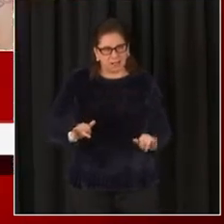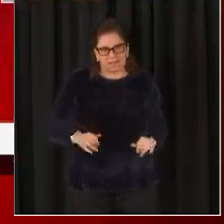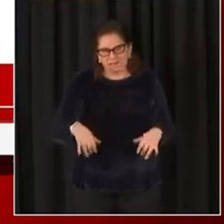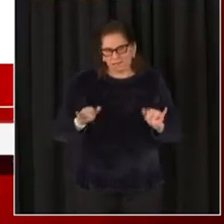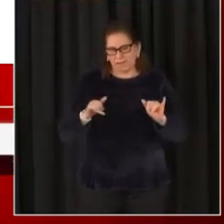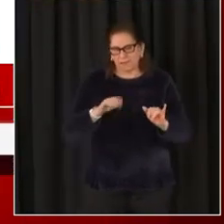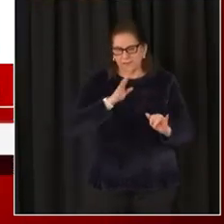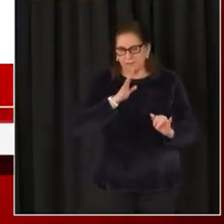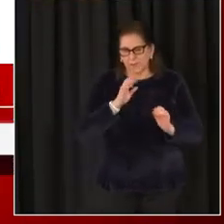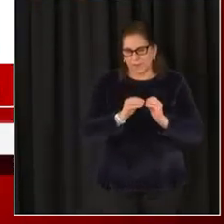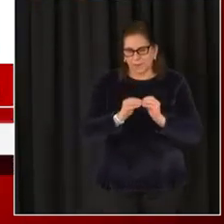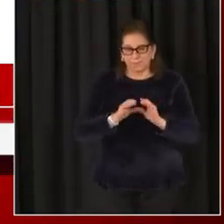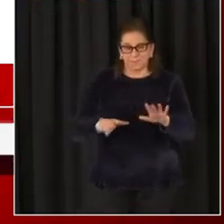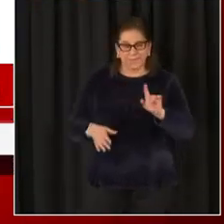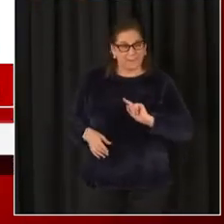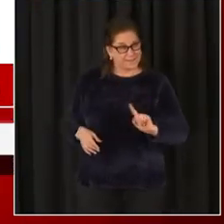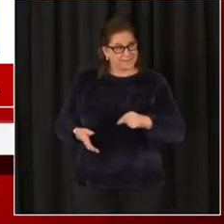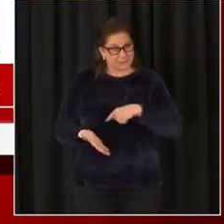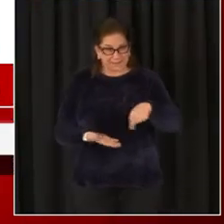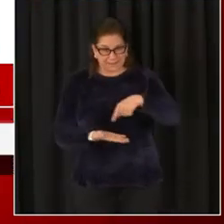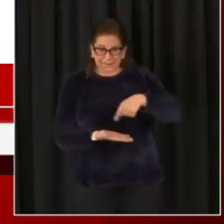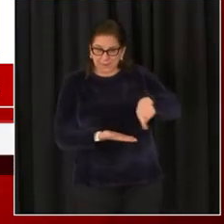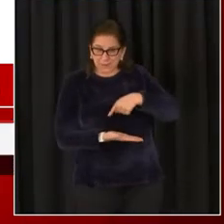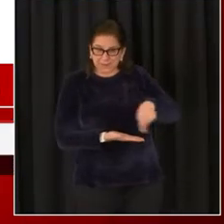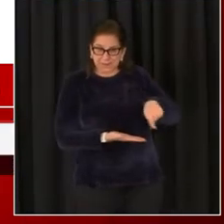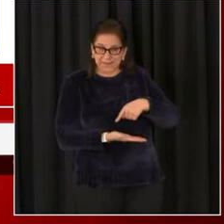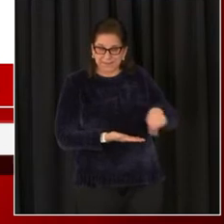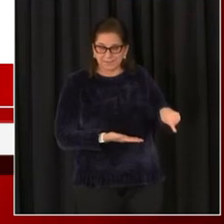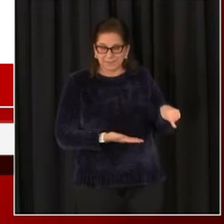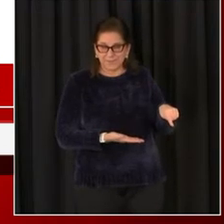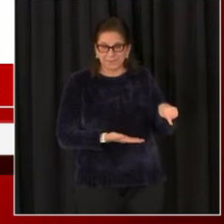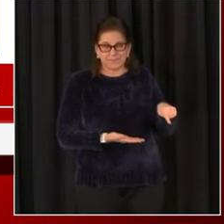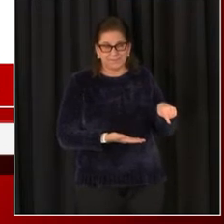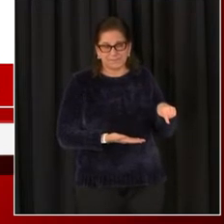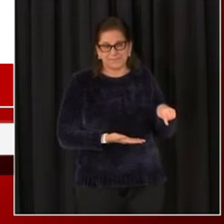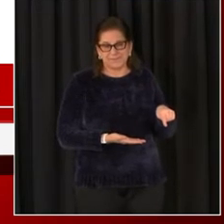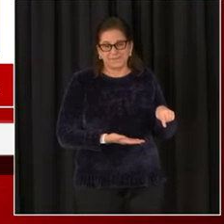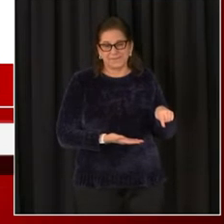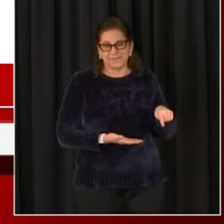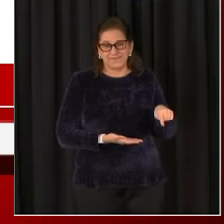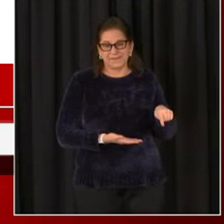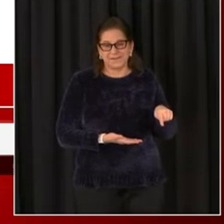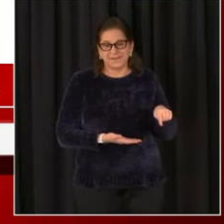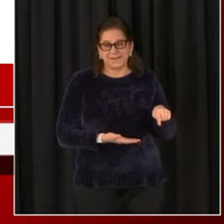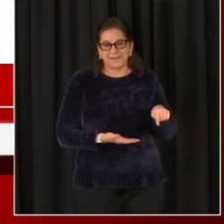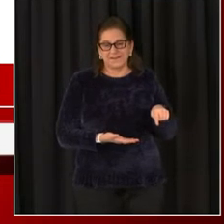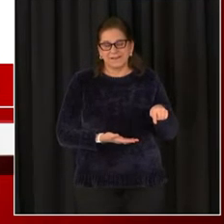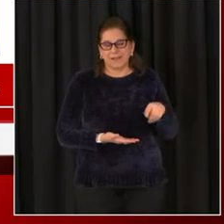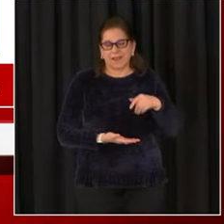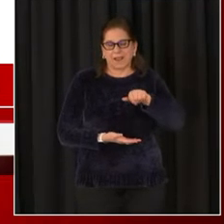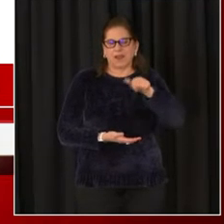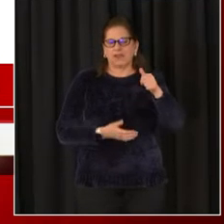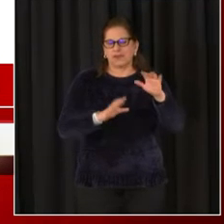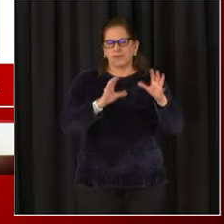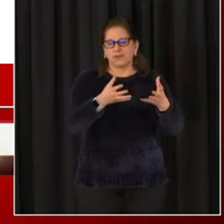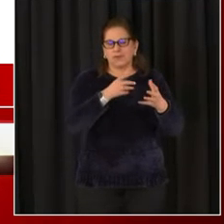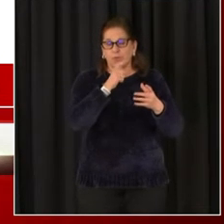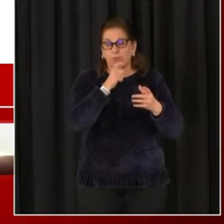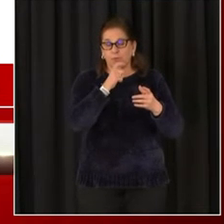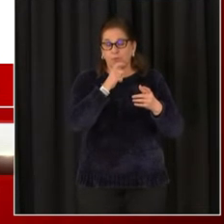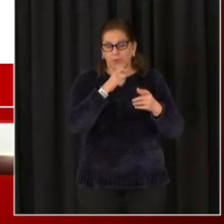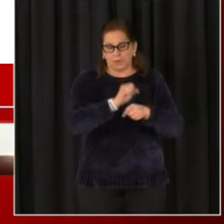And this week, we also announced another group of D.C. employees